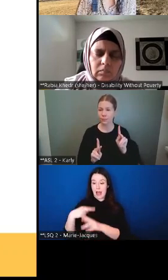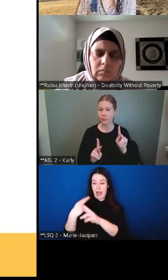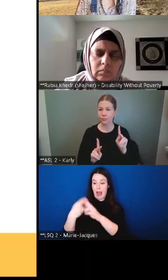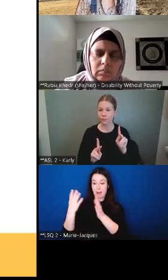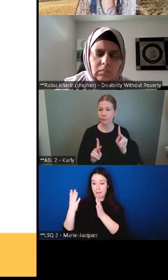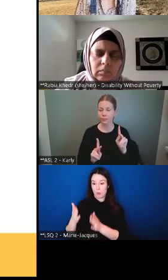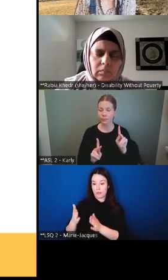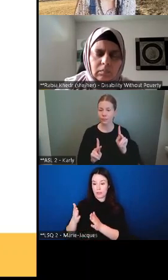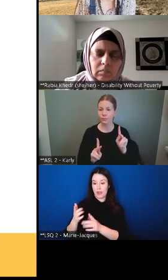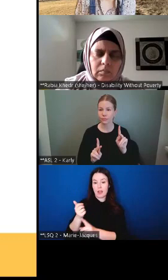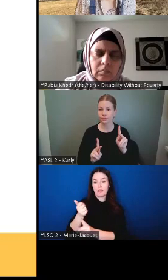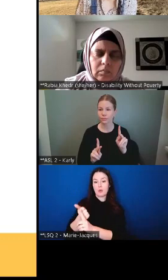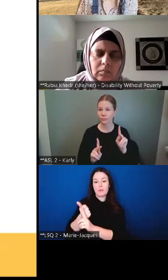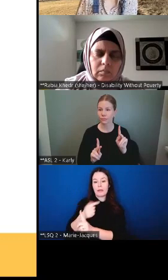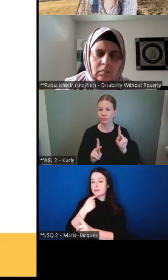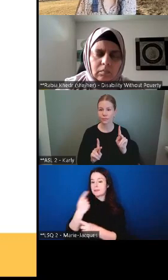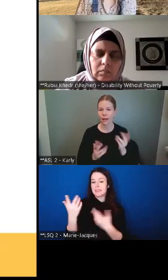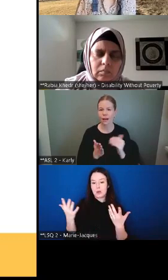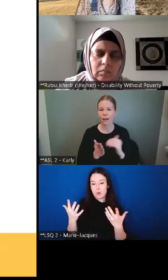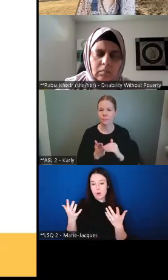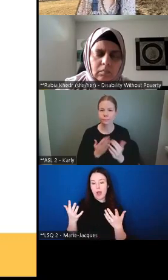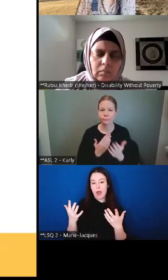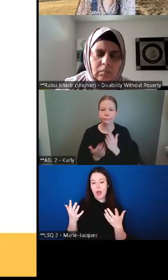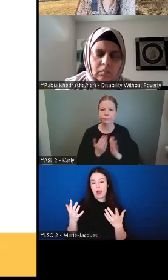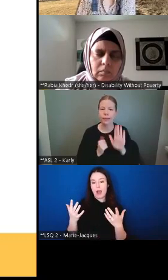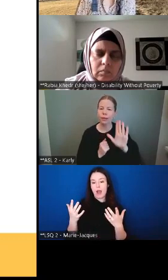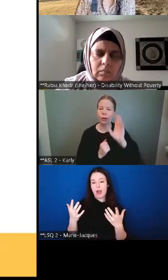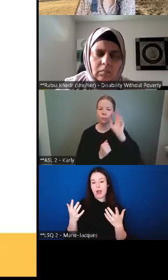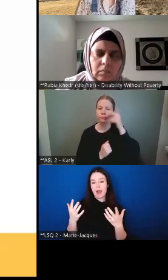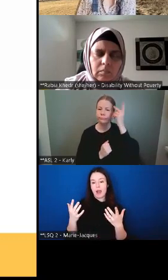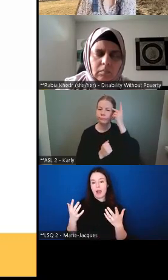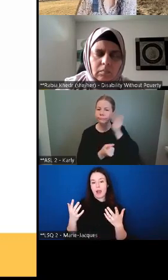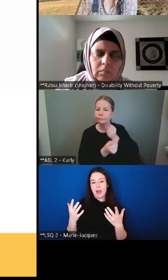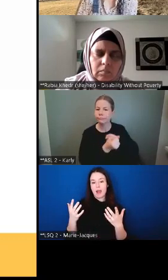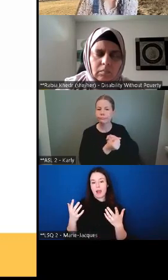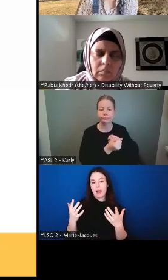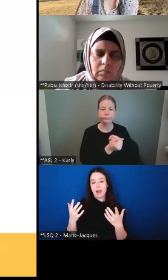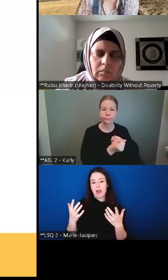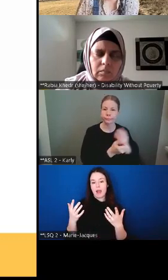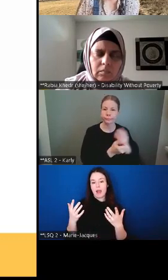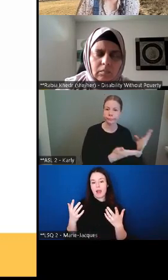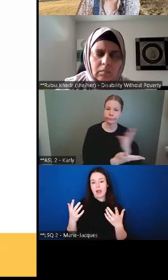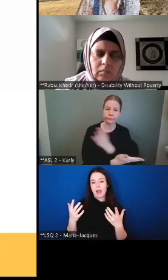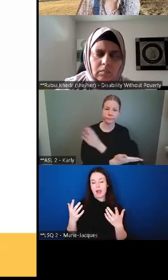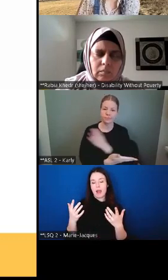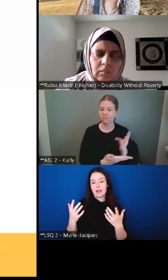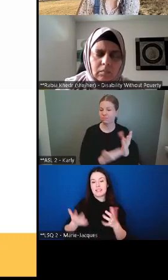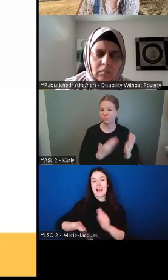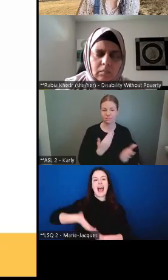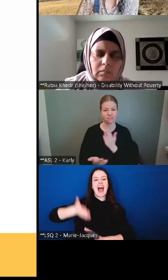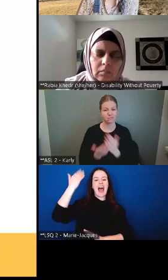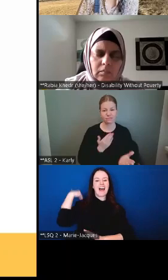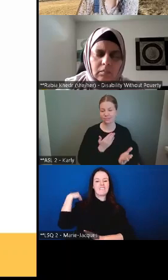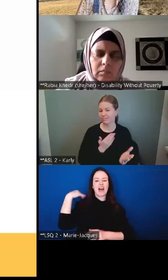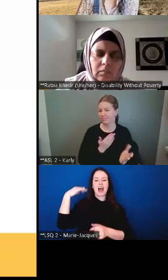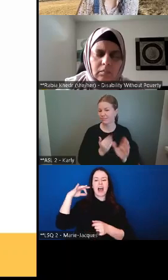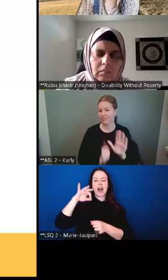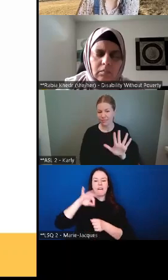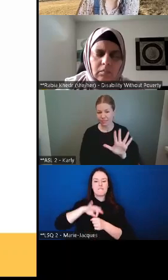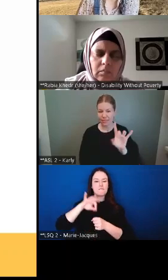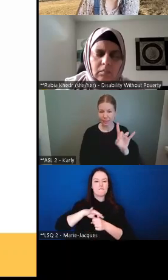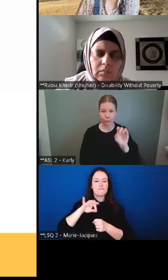didn't matter who people voted for previously you know where their politics leaned 58 of people